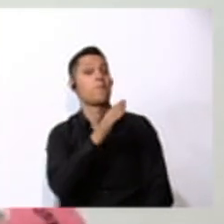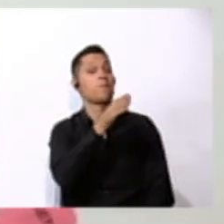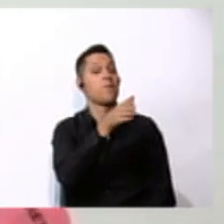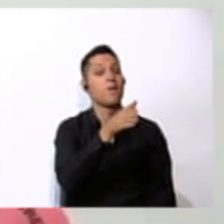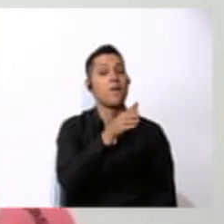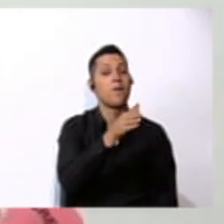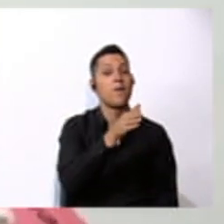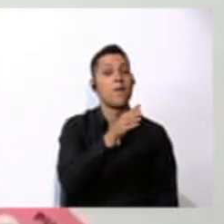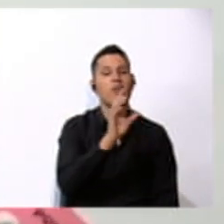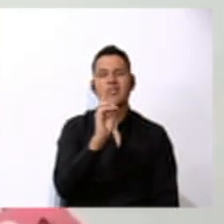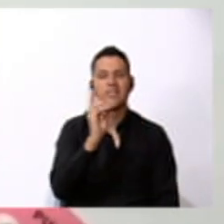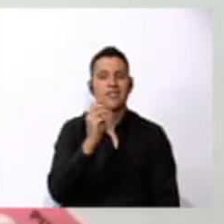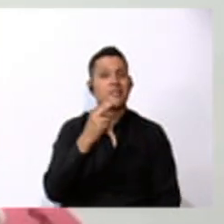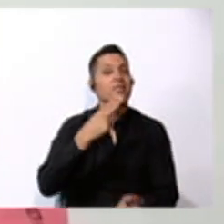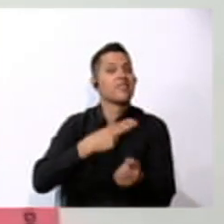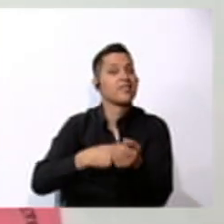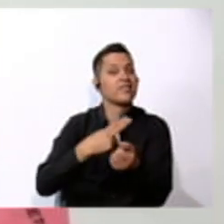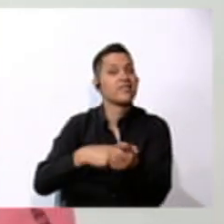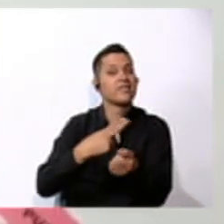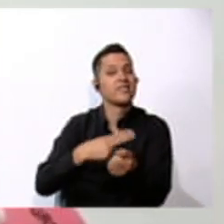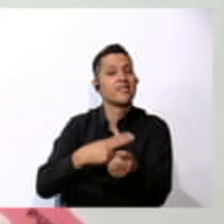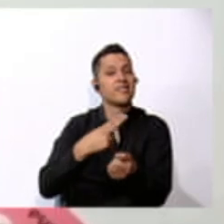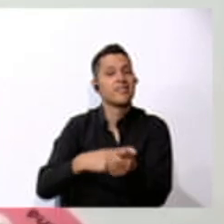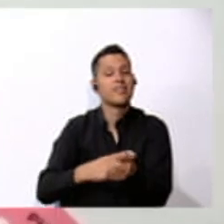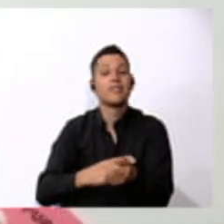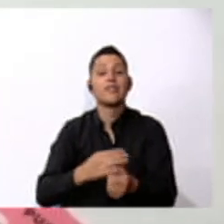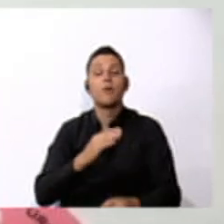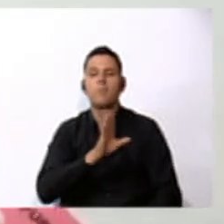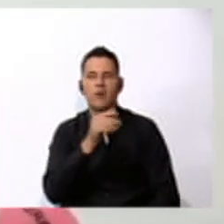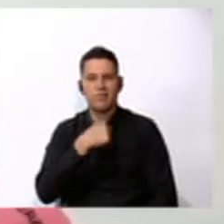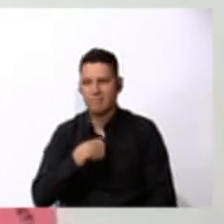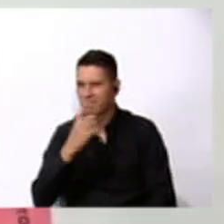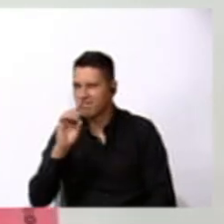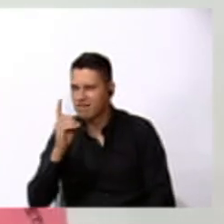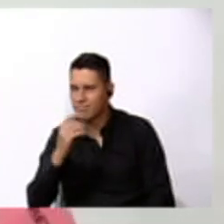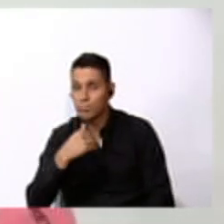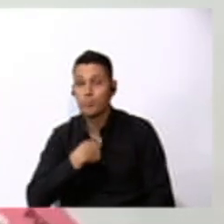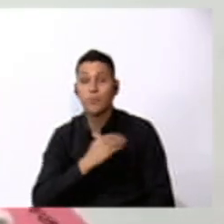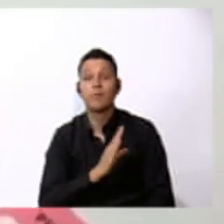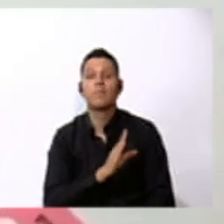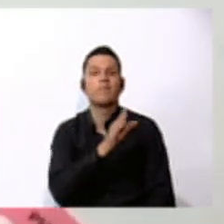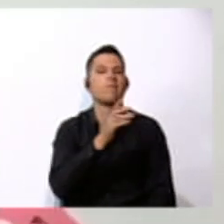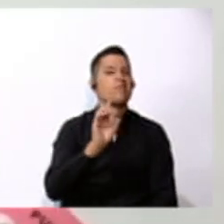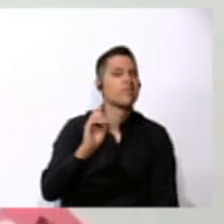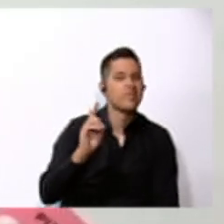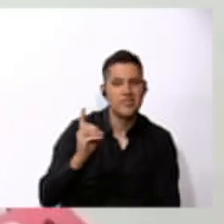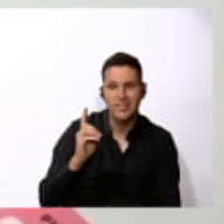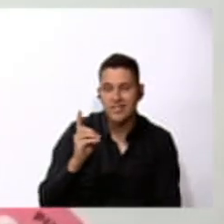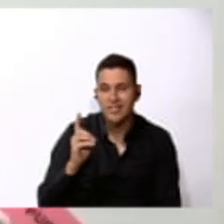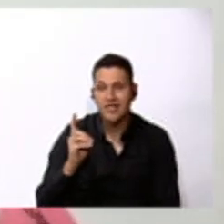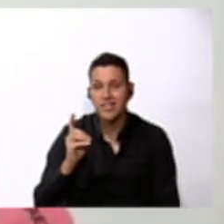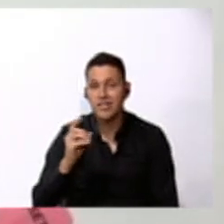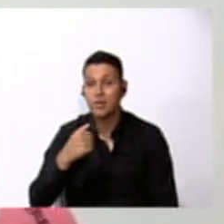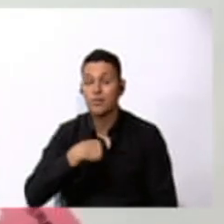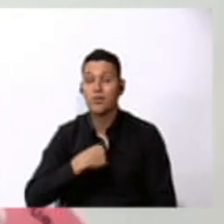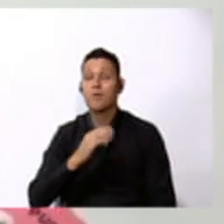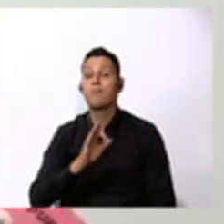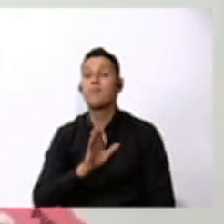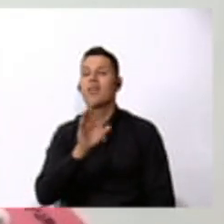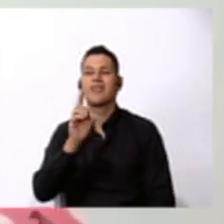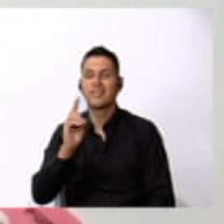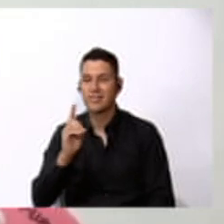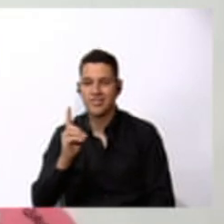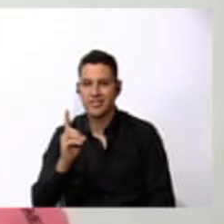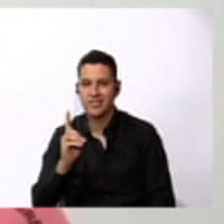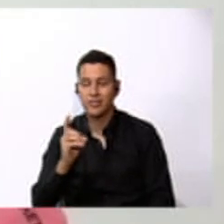hospital. Where are you going? Where are you going? I